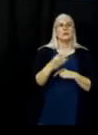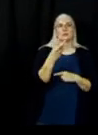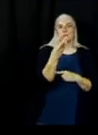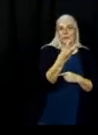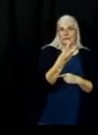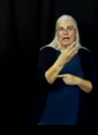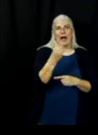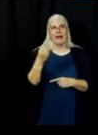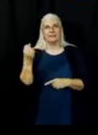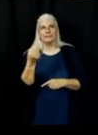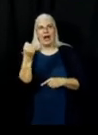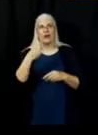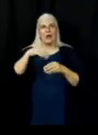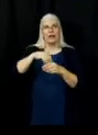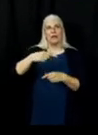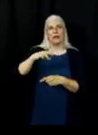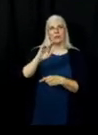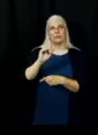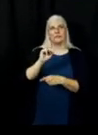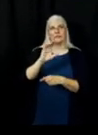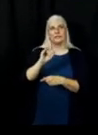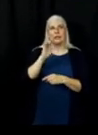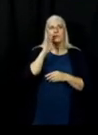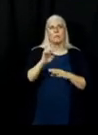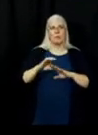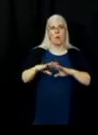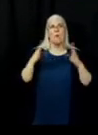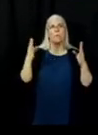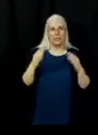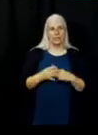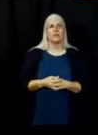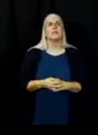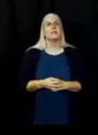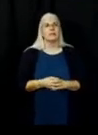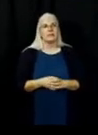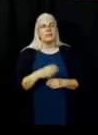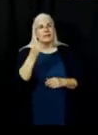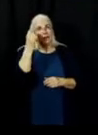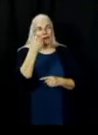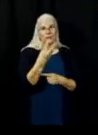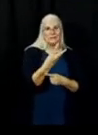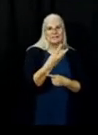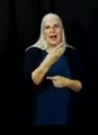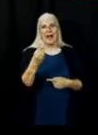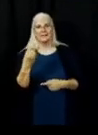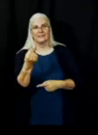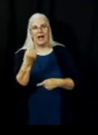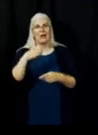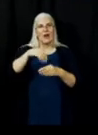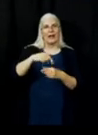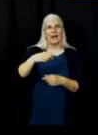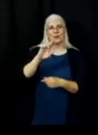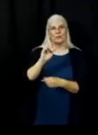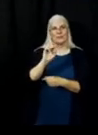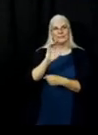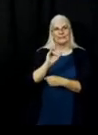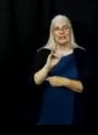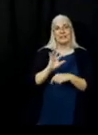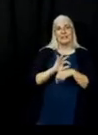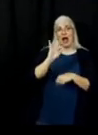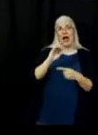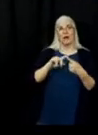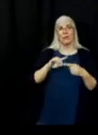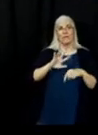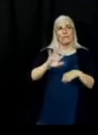Current waste management customers can use this service for free of charge. The hours will be 9 to 5 with the lunch from 12 to 12